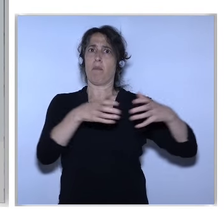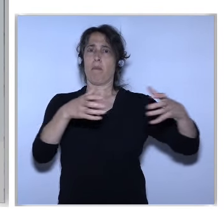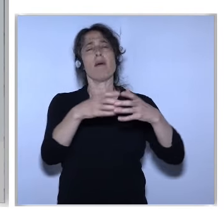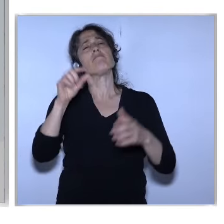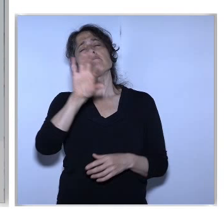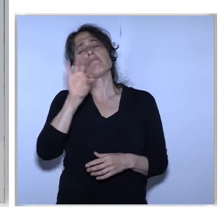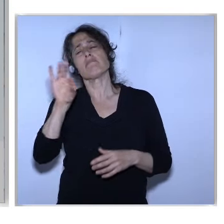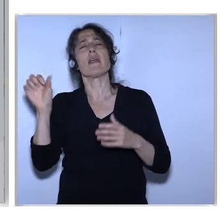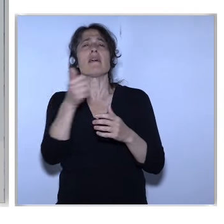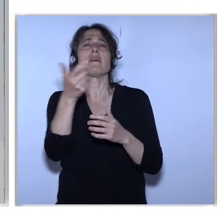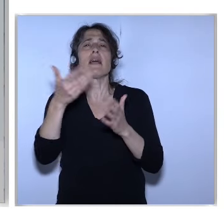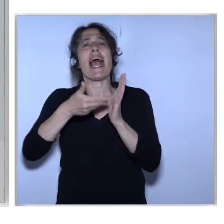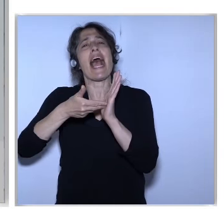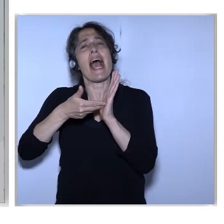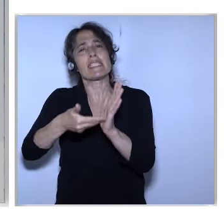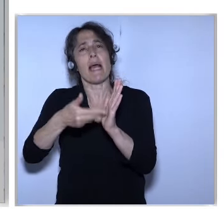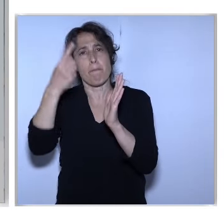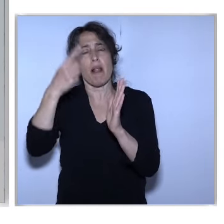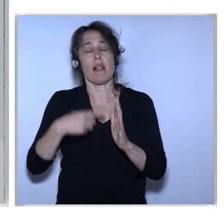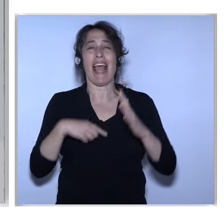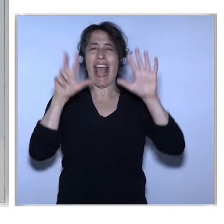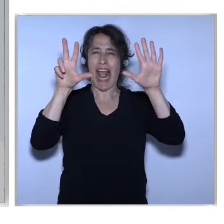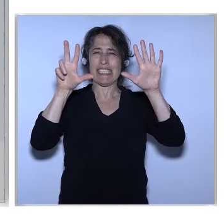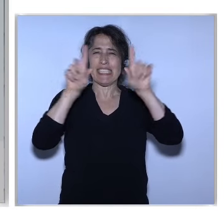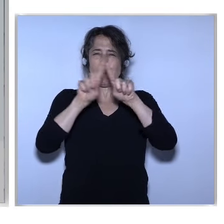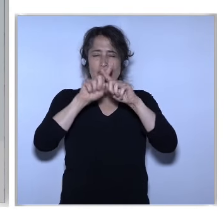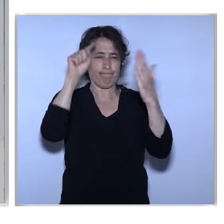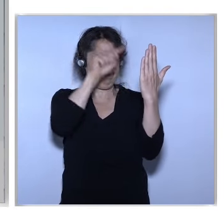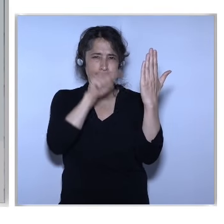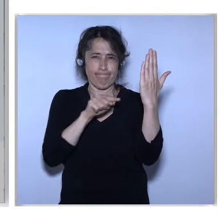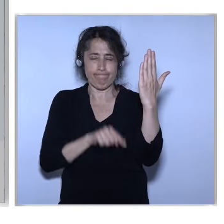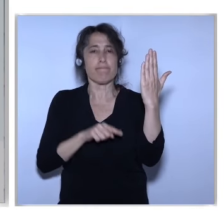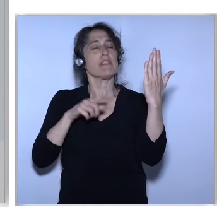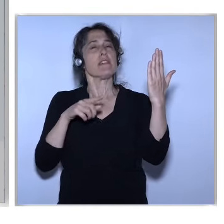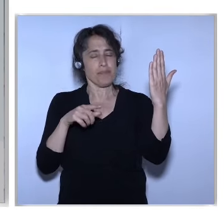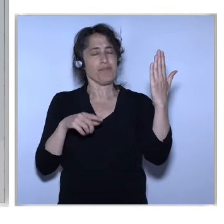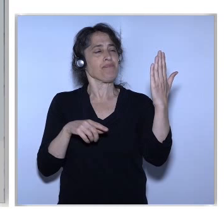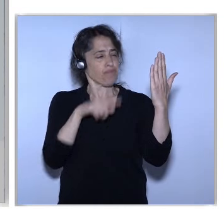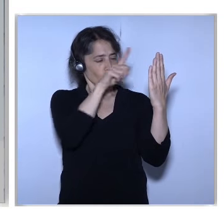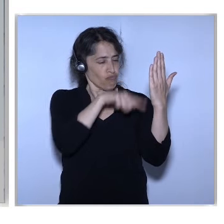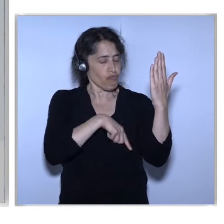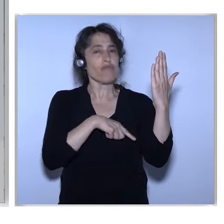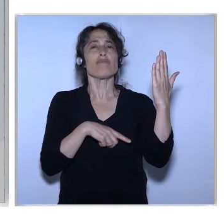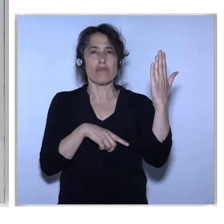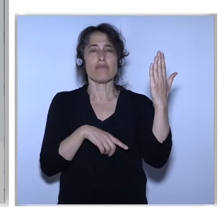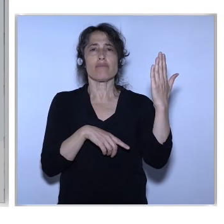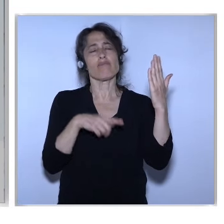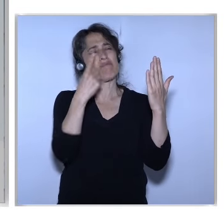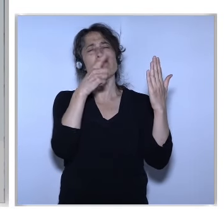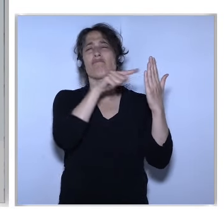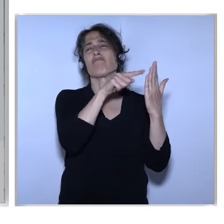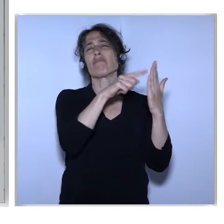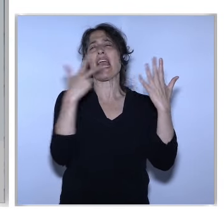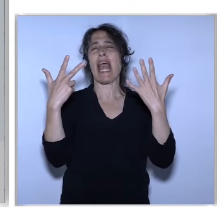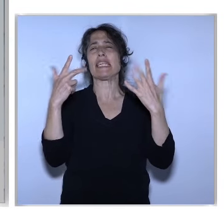Showing On that That with These eight Focus Areas We had There Each of Them Focusing On some